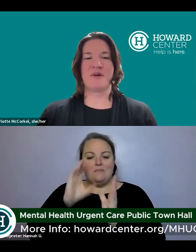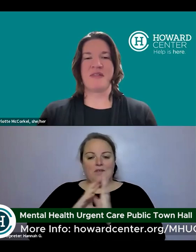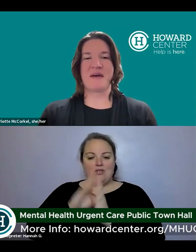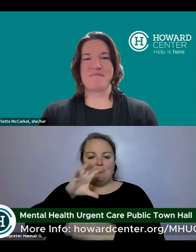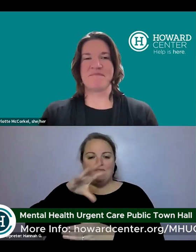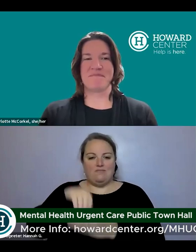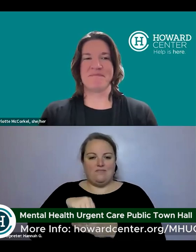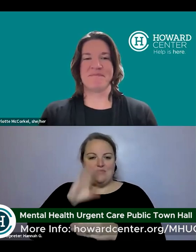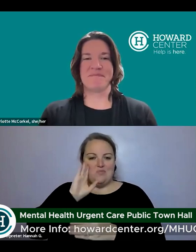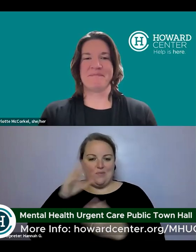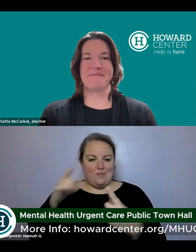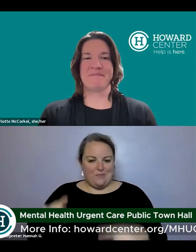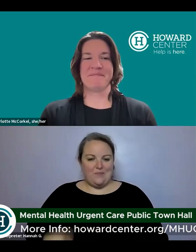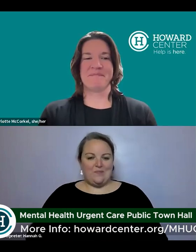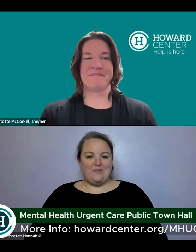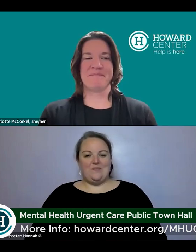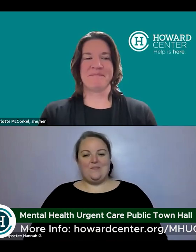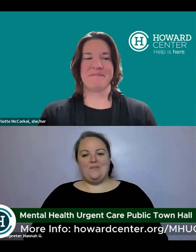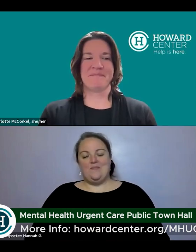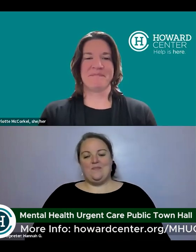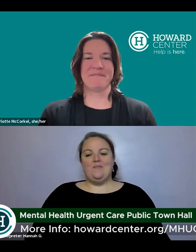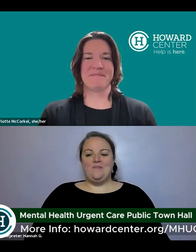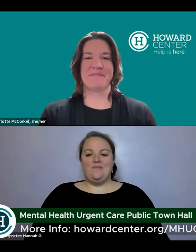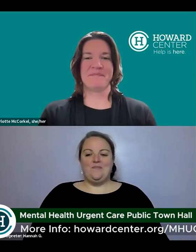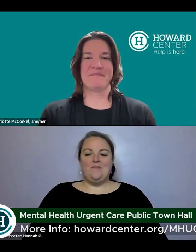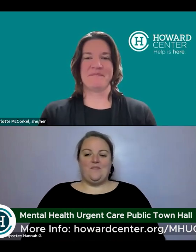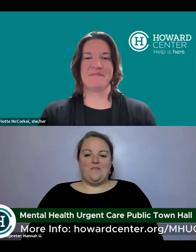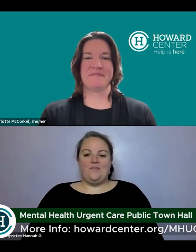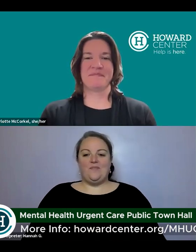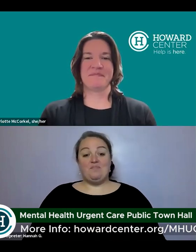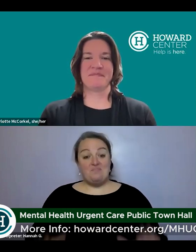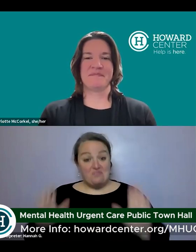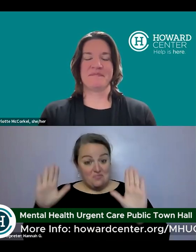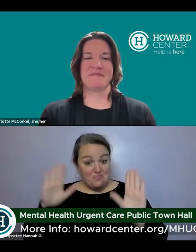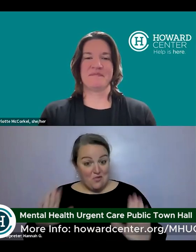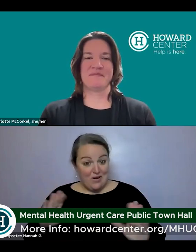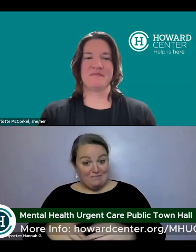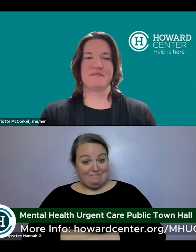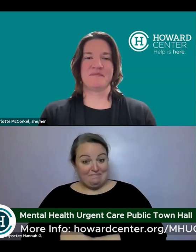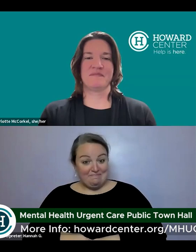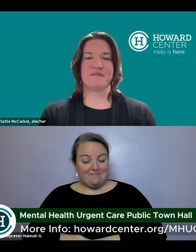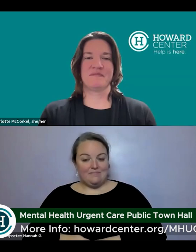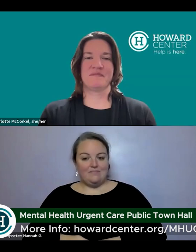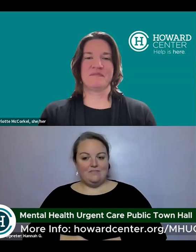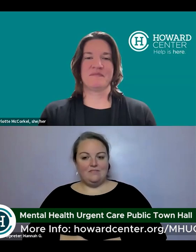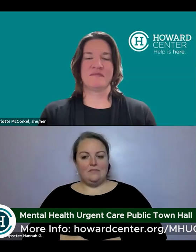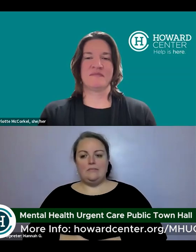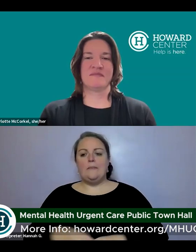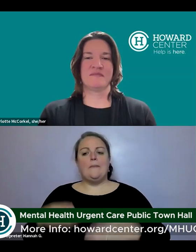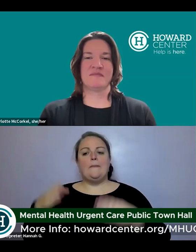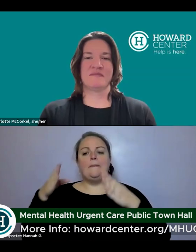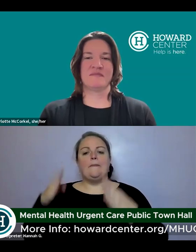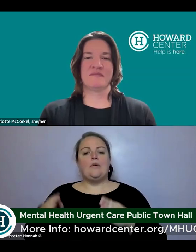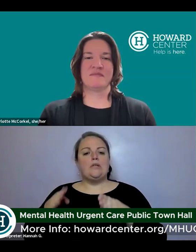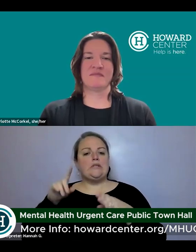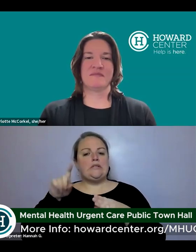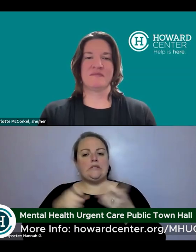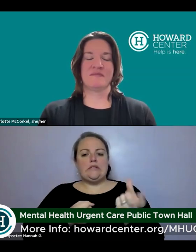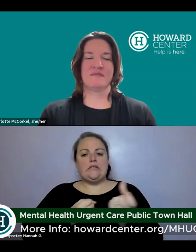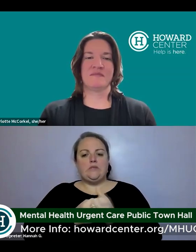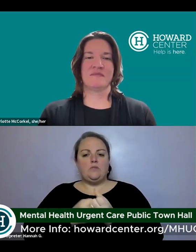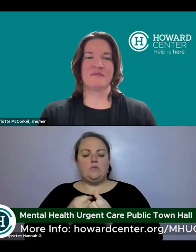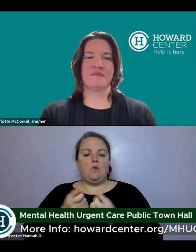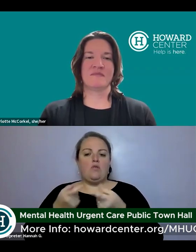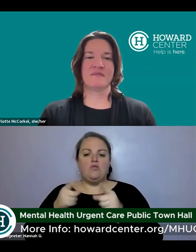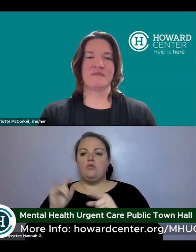more to come on that um great where might you refer a person needing support during alcohol